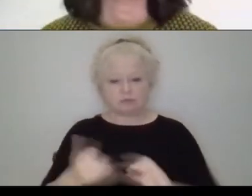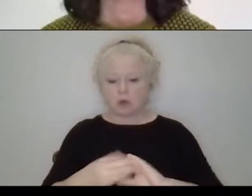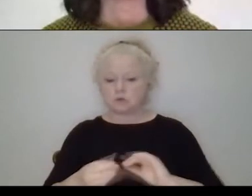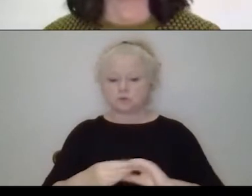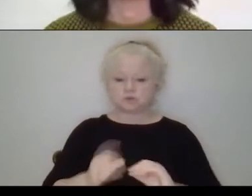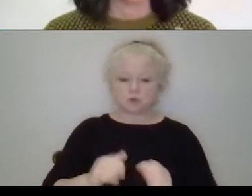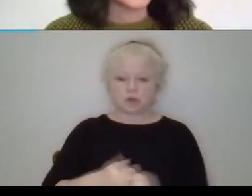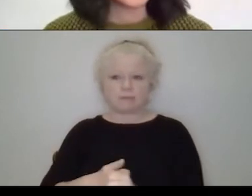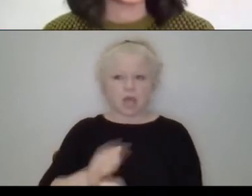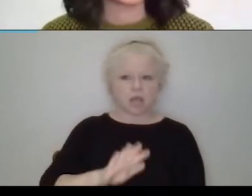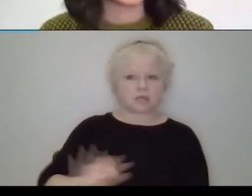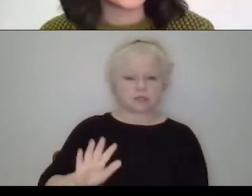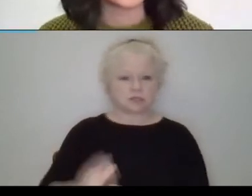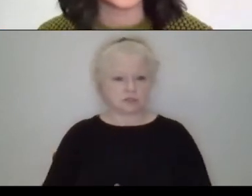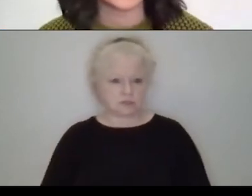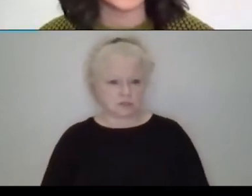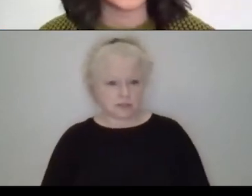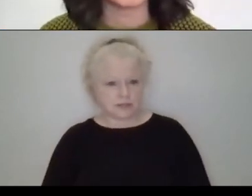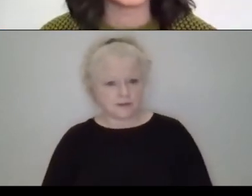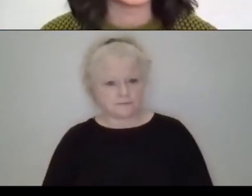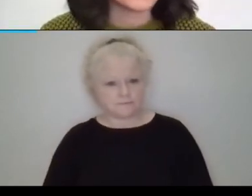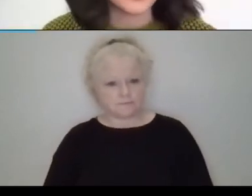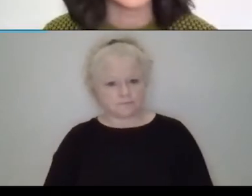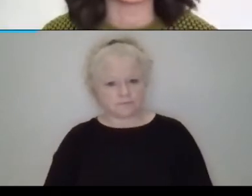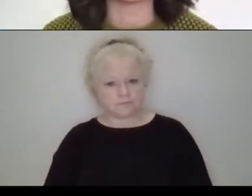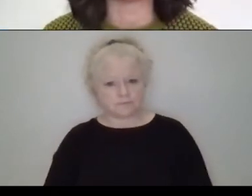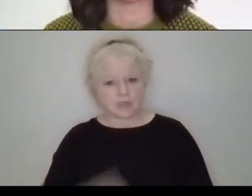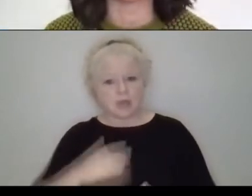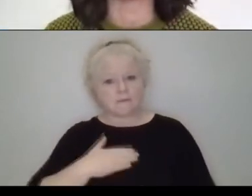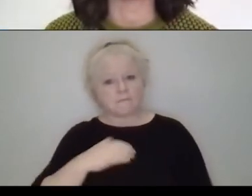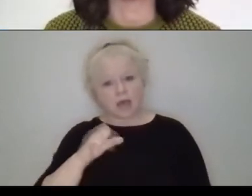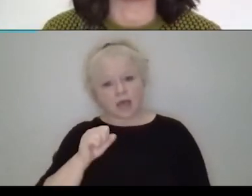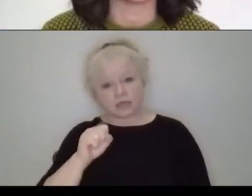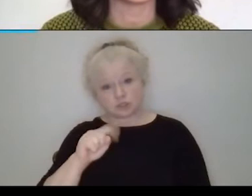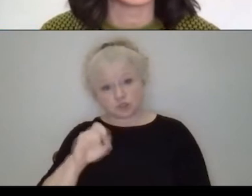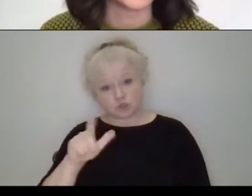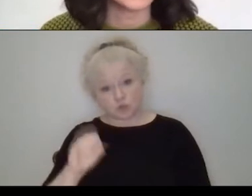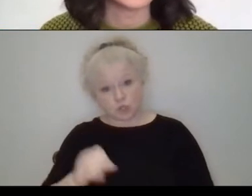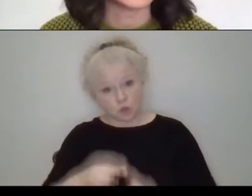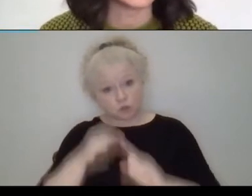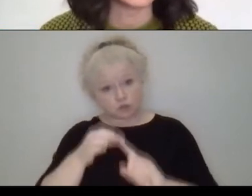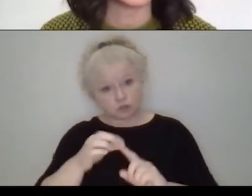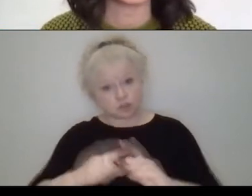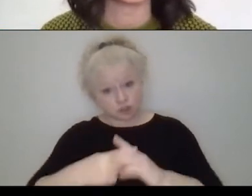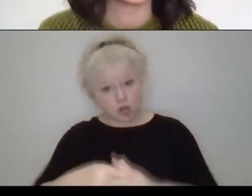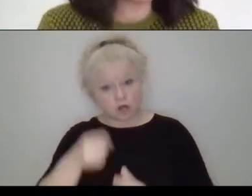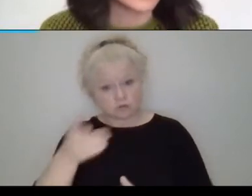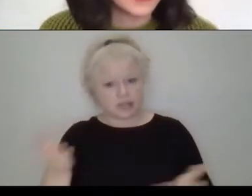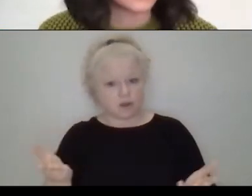this is how my studio, um, did you start as a specialized browning, designing